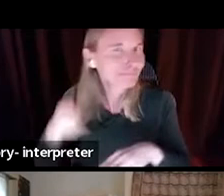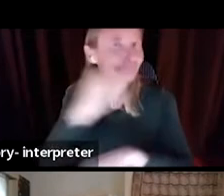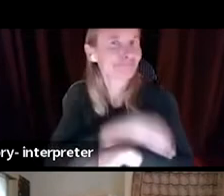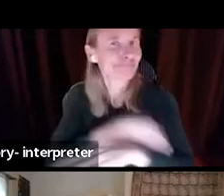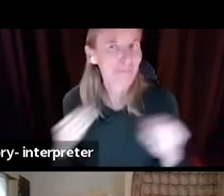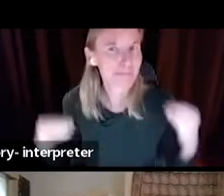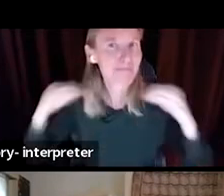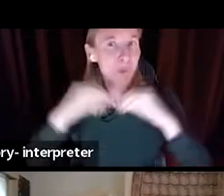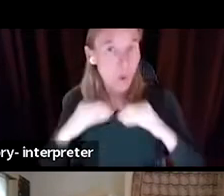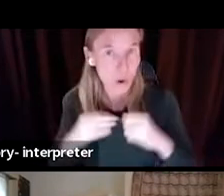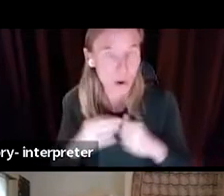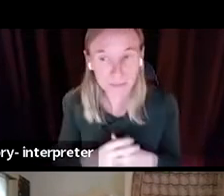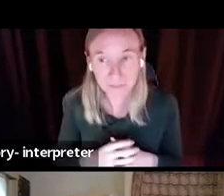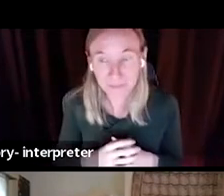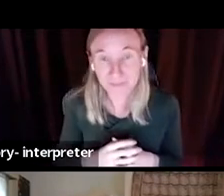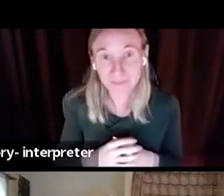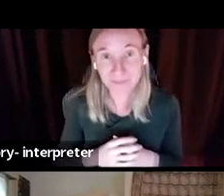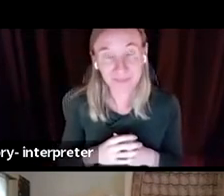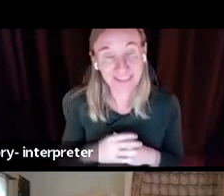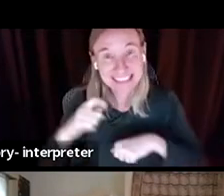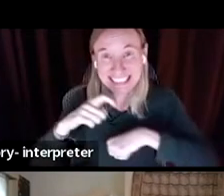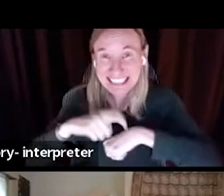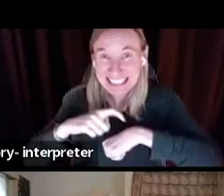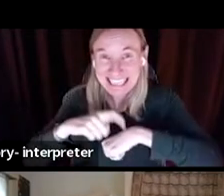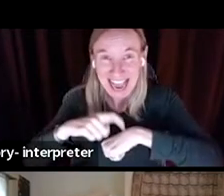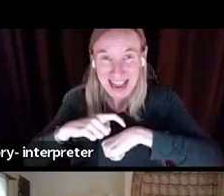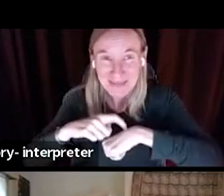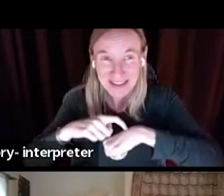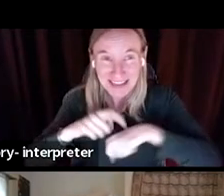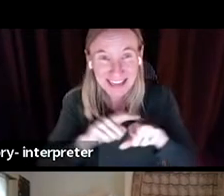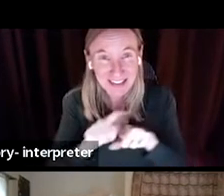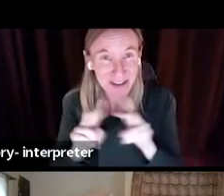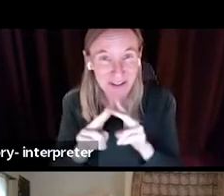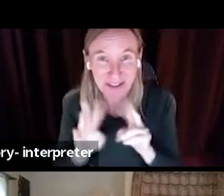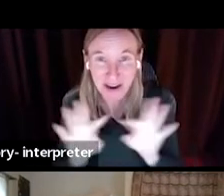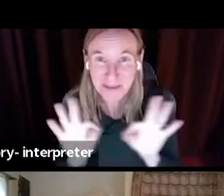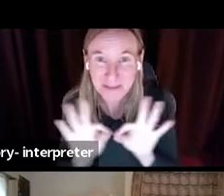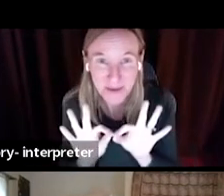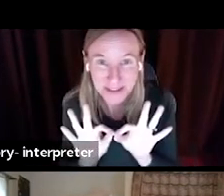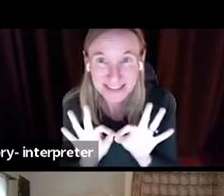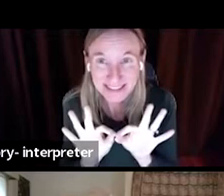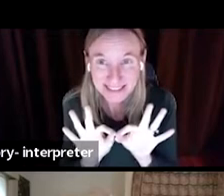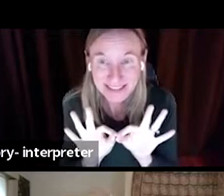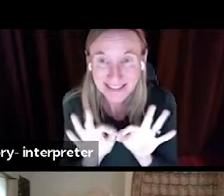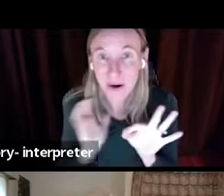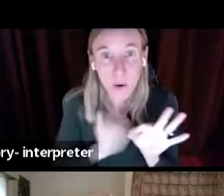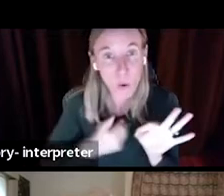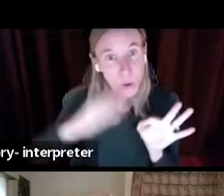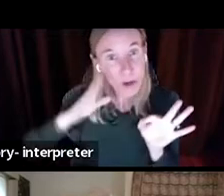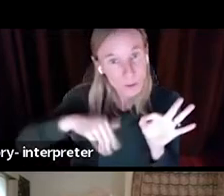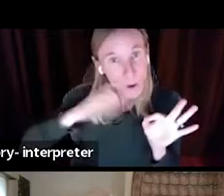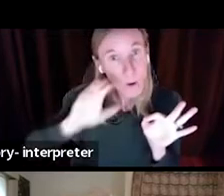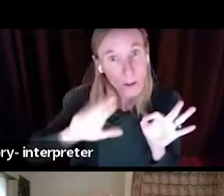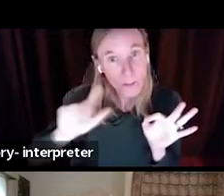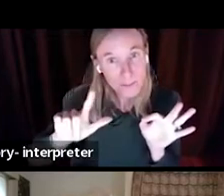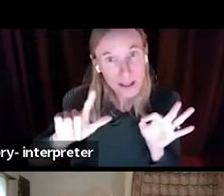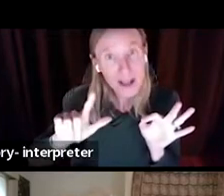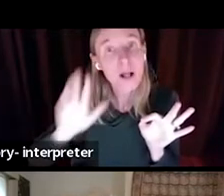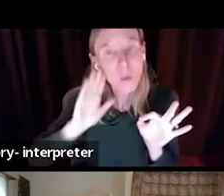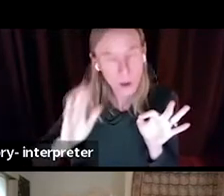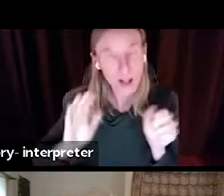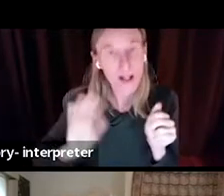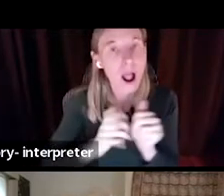say that timing is a big piece of this. We know that the bill will likely have its dates updated,